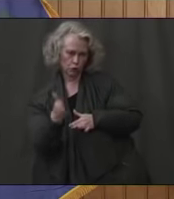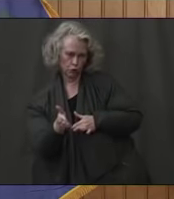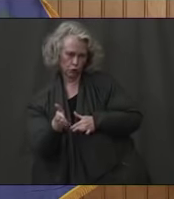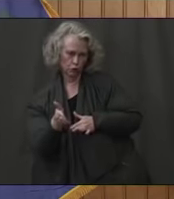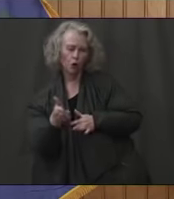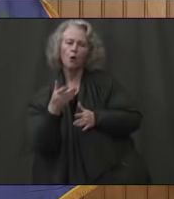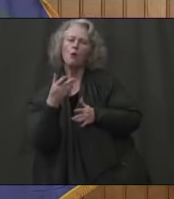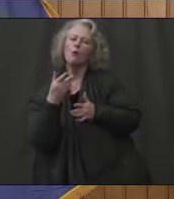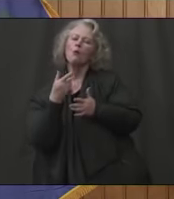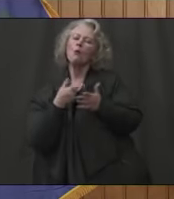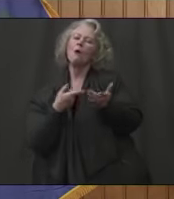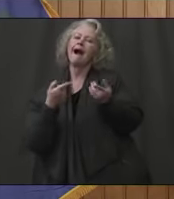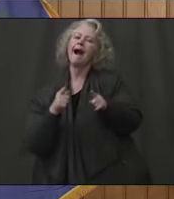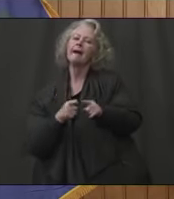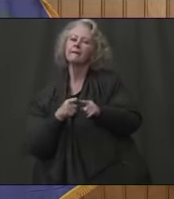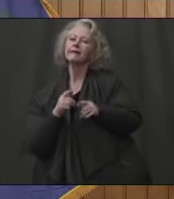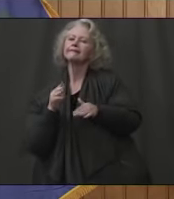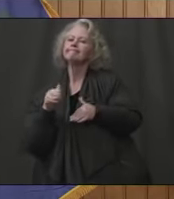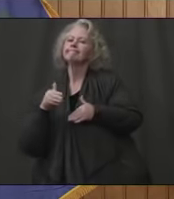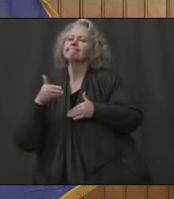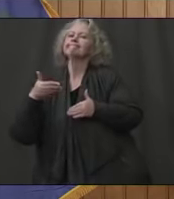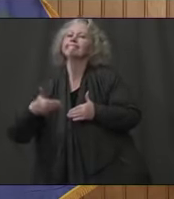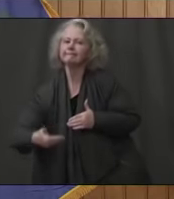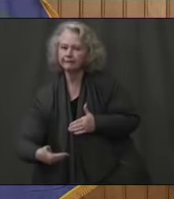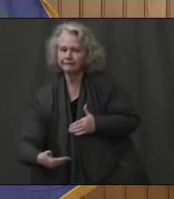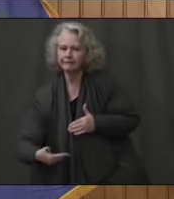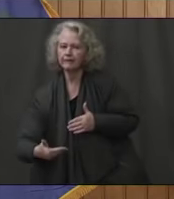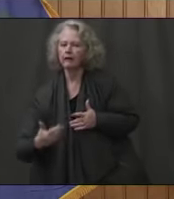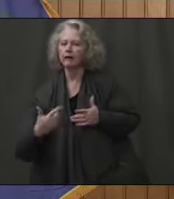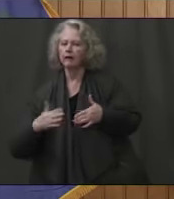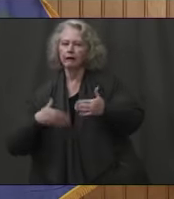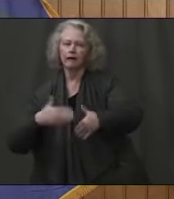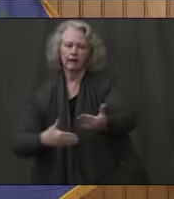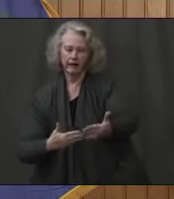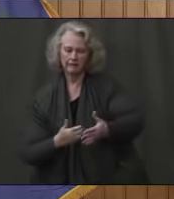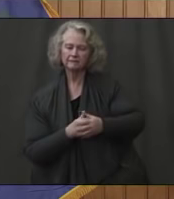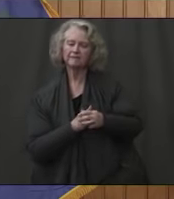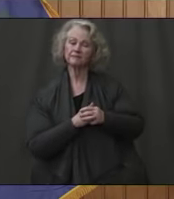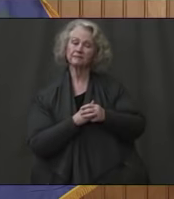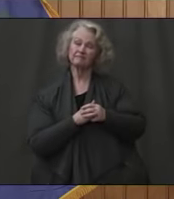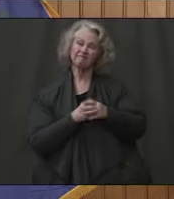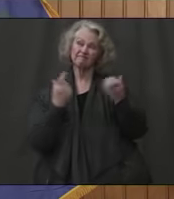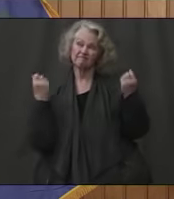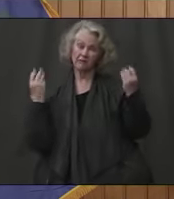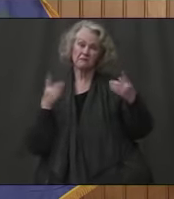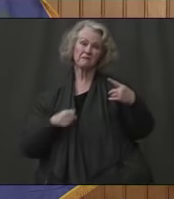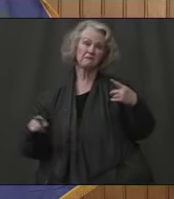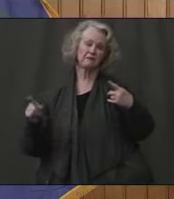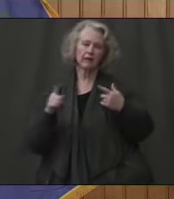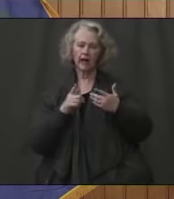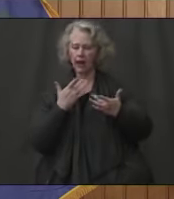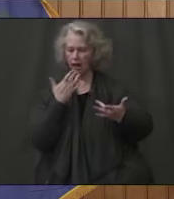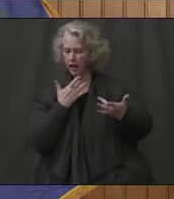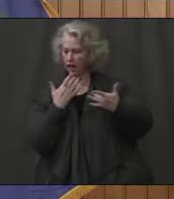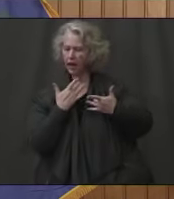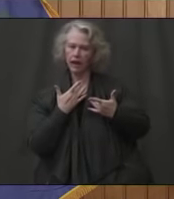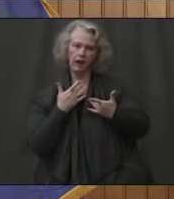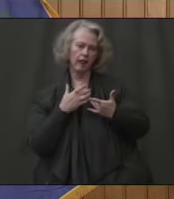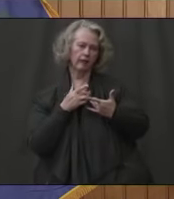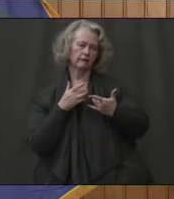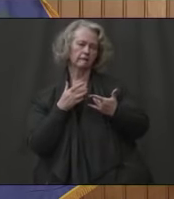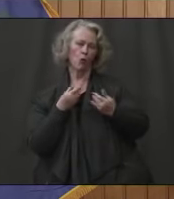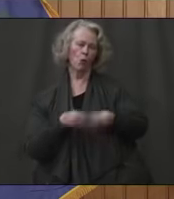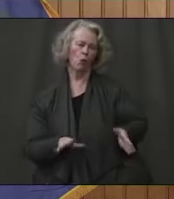do going forward. And, obviously, in terms of the revenue shortfalls, I think it's going to be very